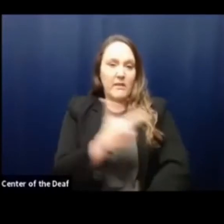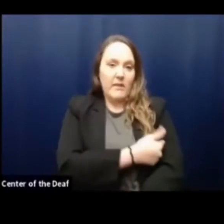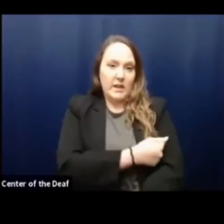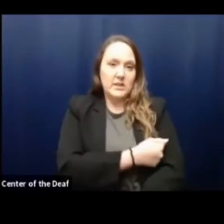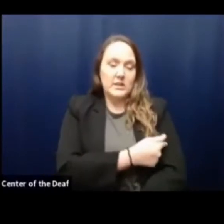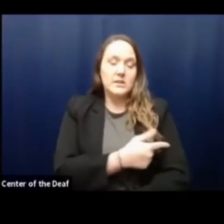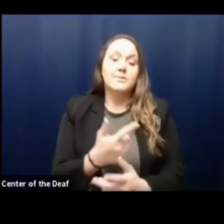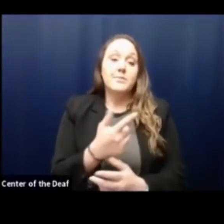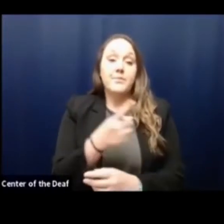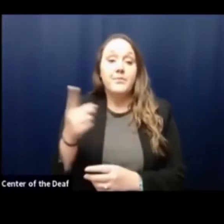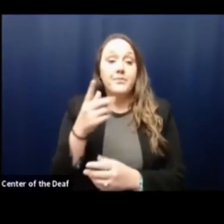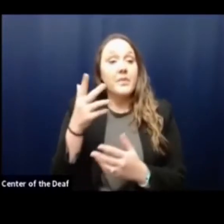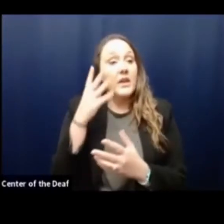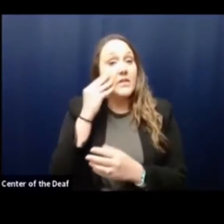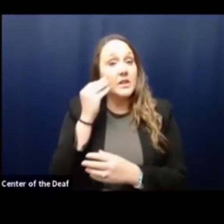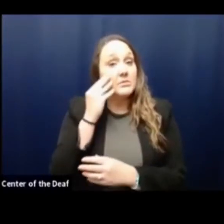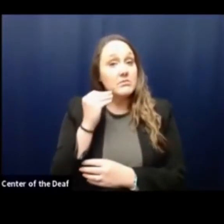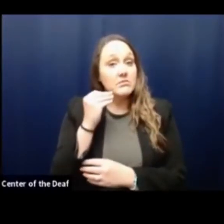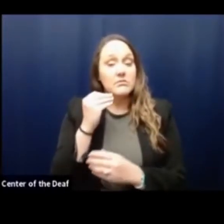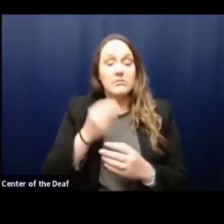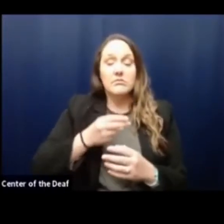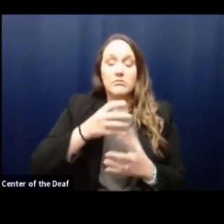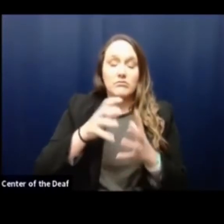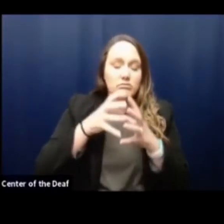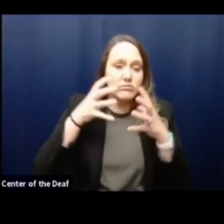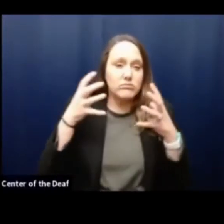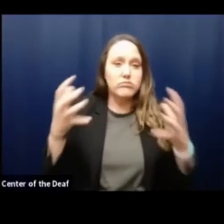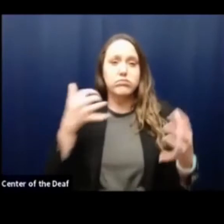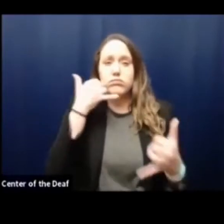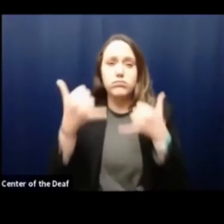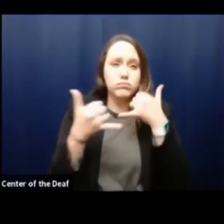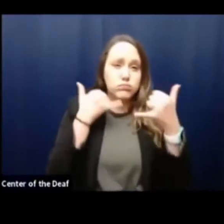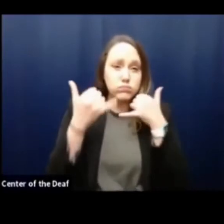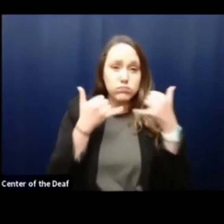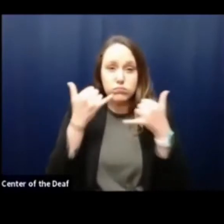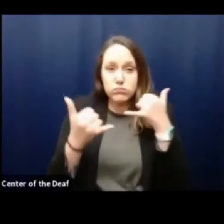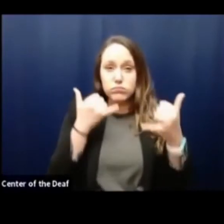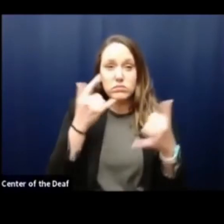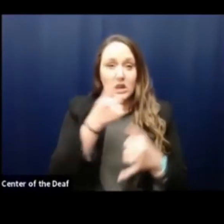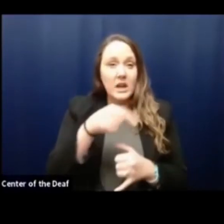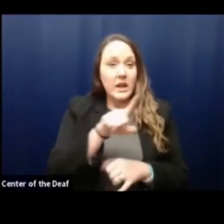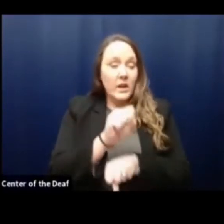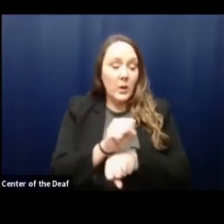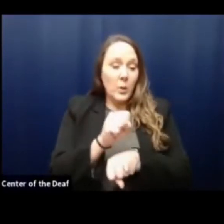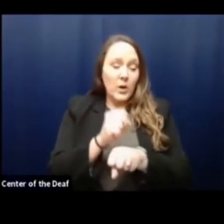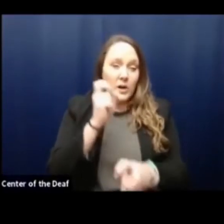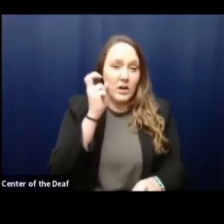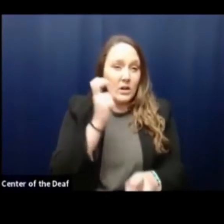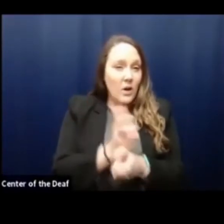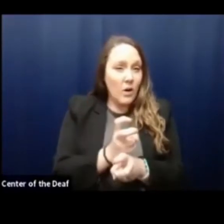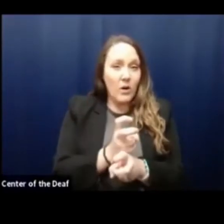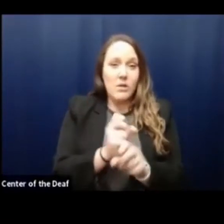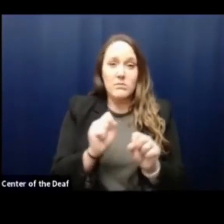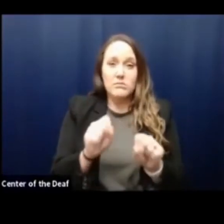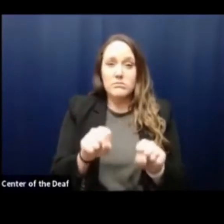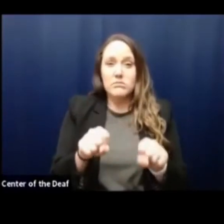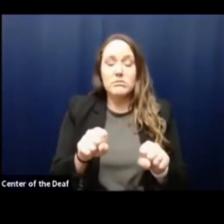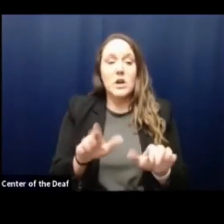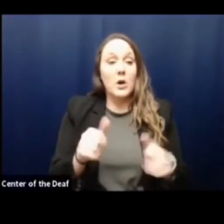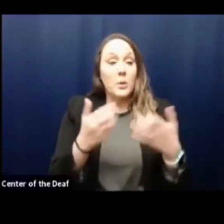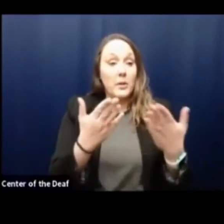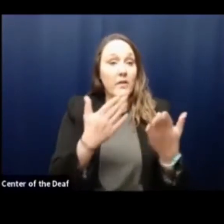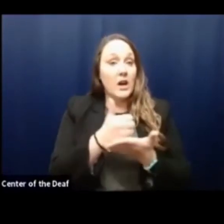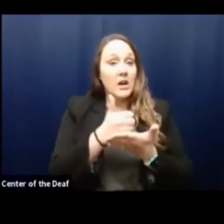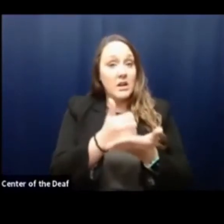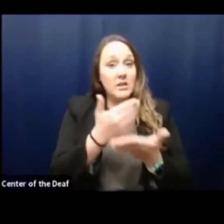They have experienced an incredibly high volume of calls and are working as hard as they can to provide helpful